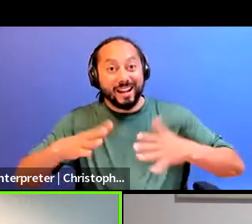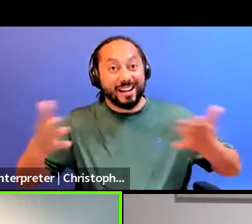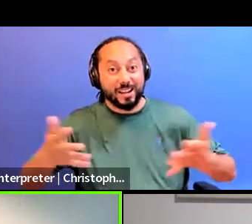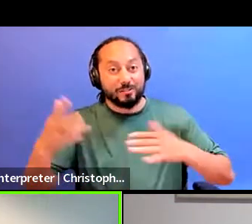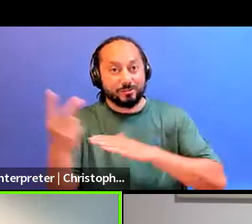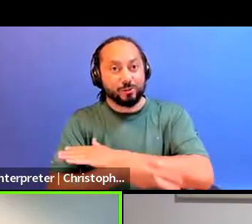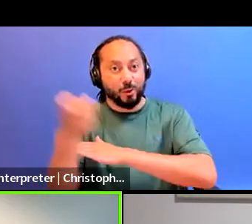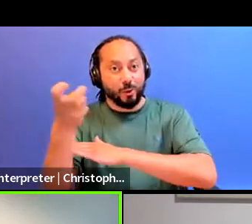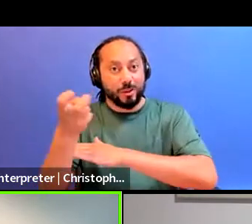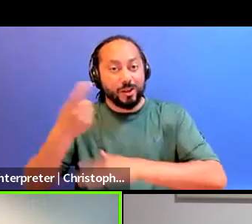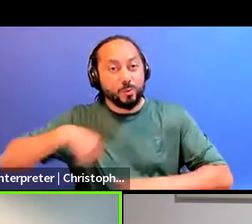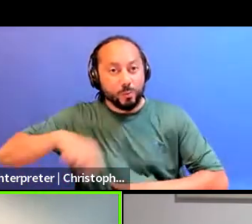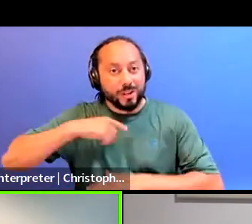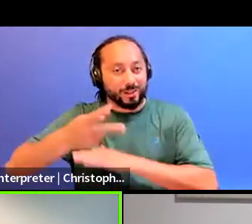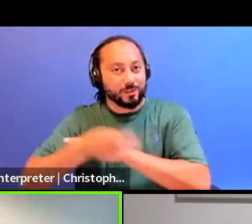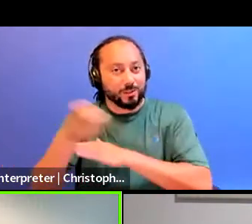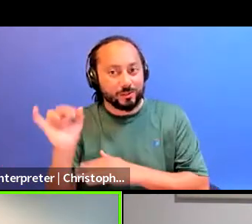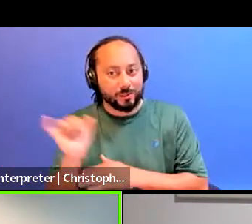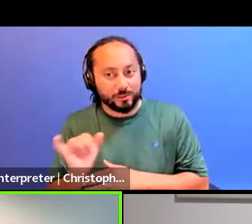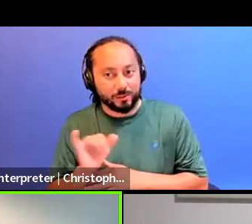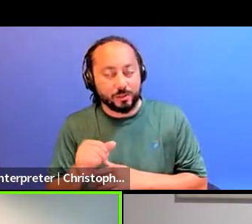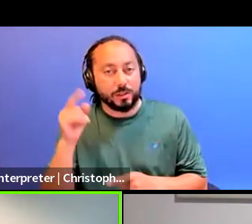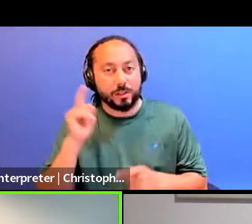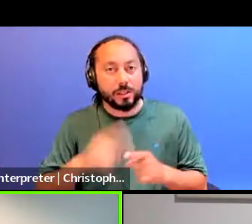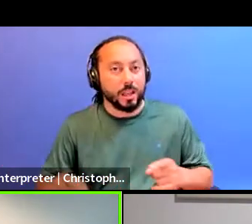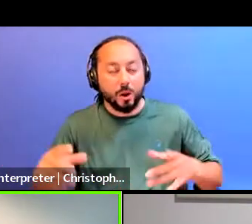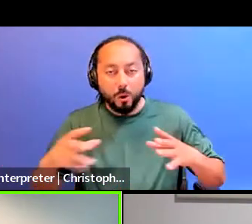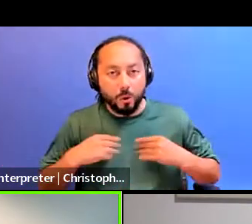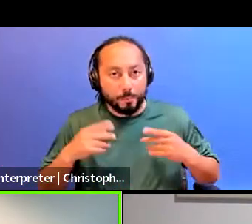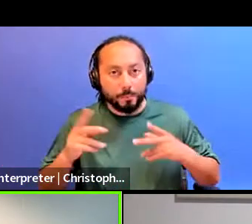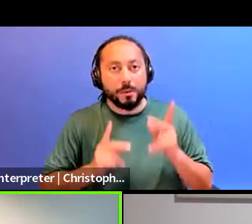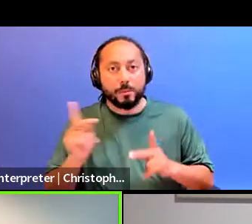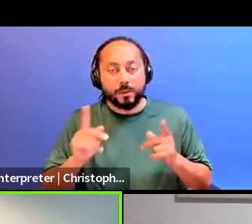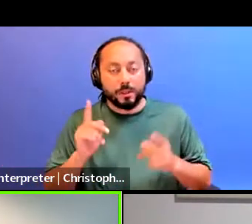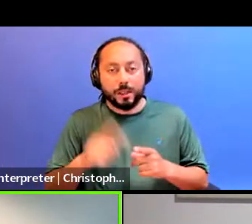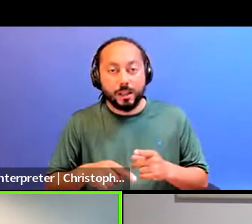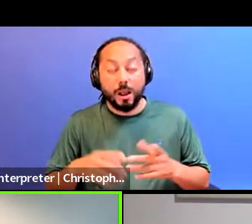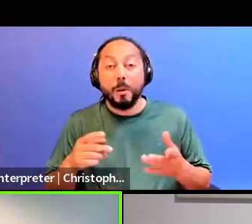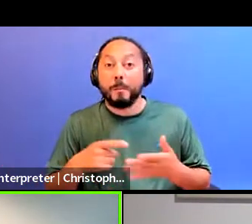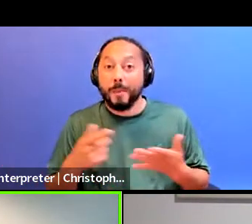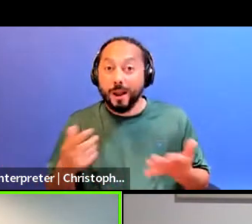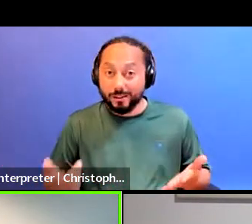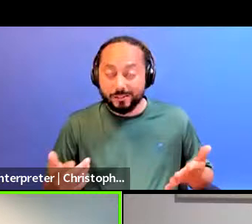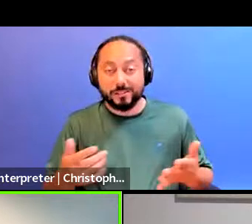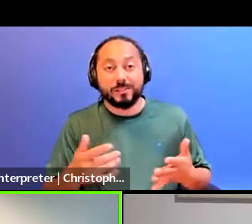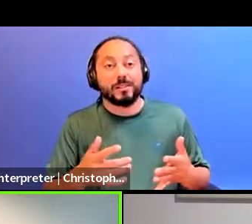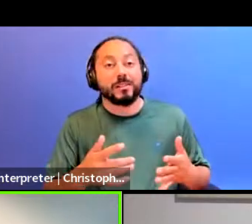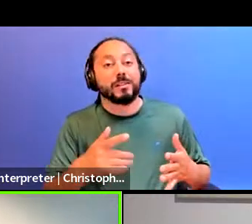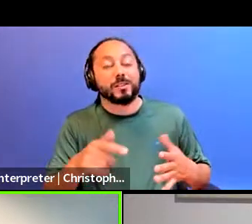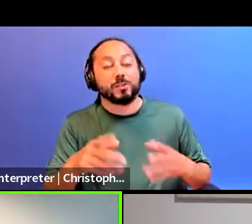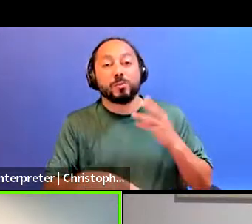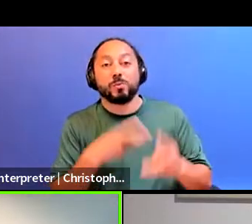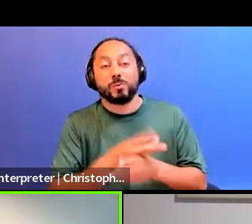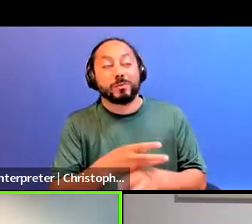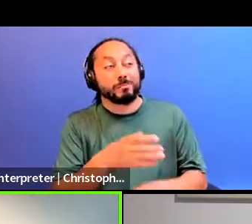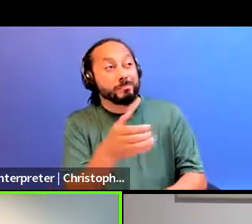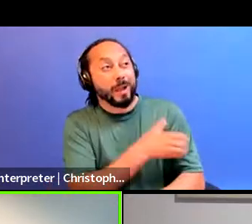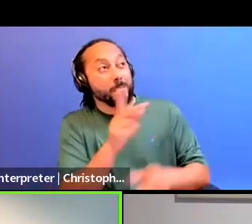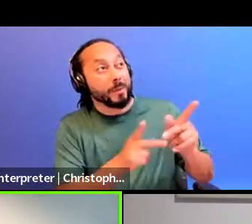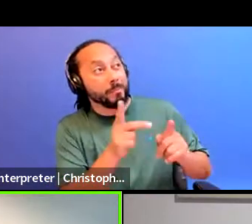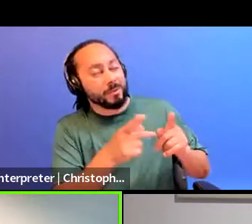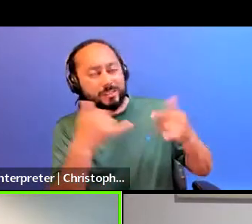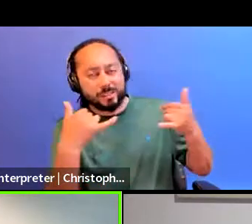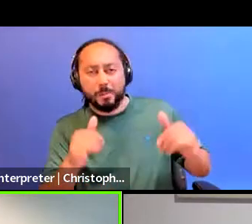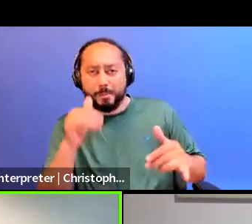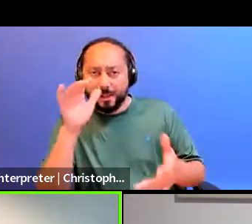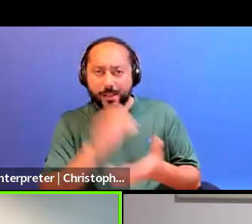stolen, right? You can't own land and you can't own people. But we live in a world where very powerful people have believed that and still do believe that, right? That